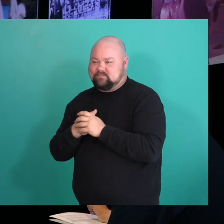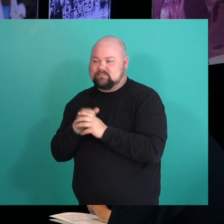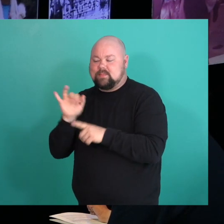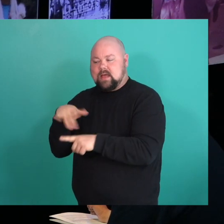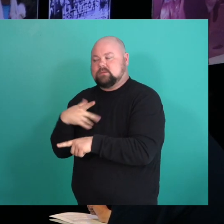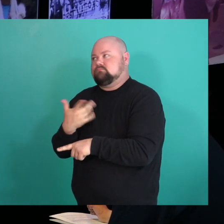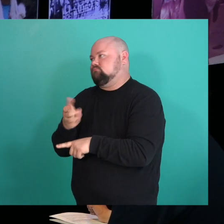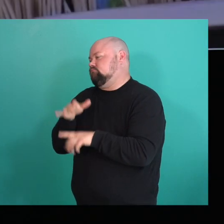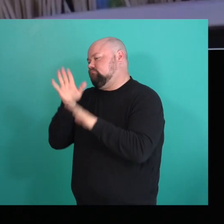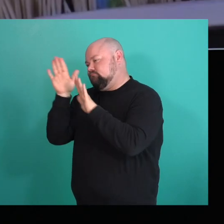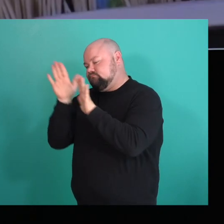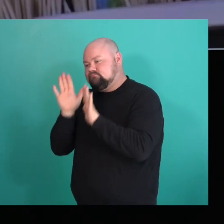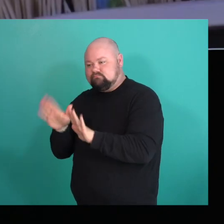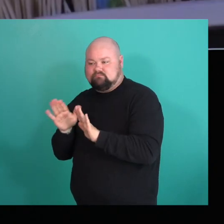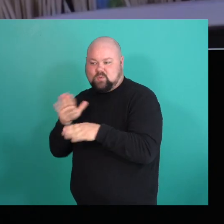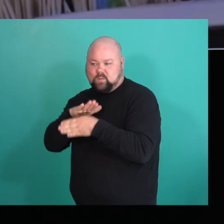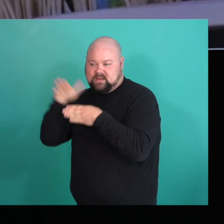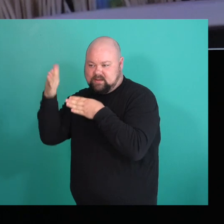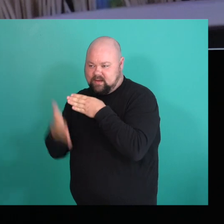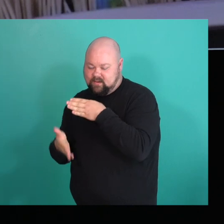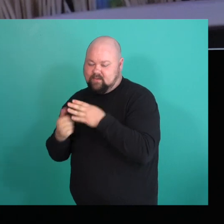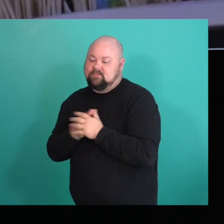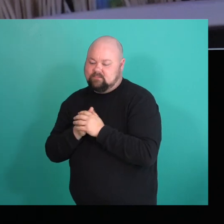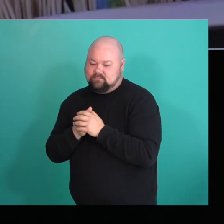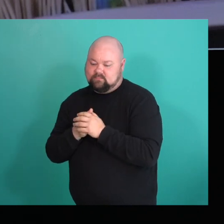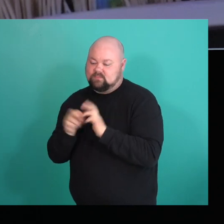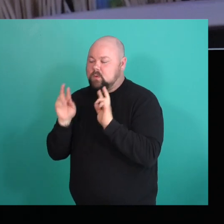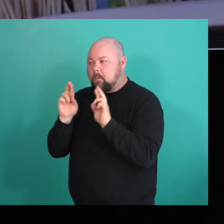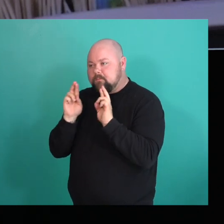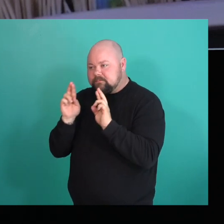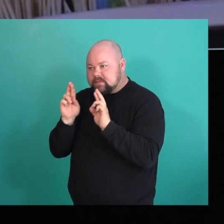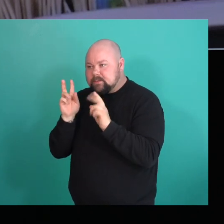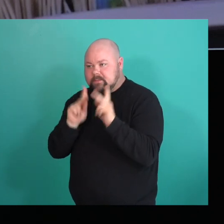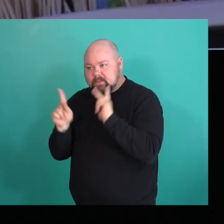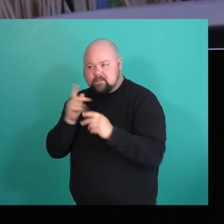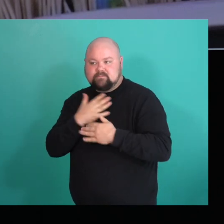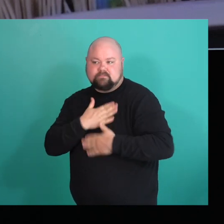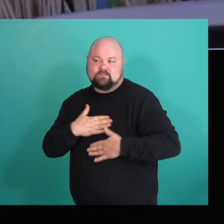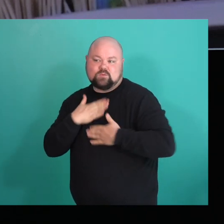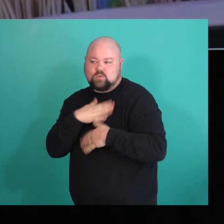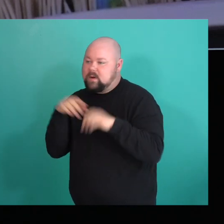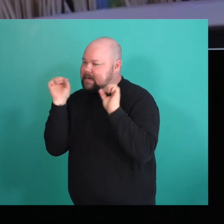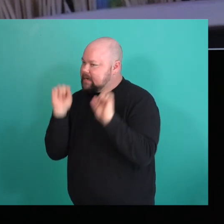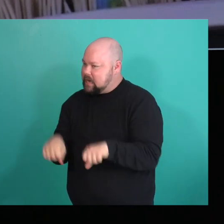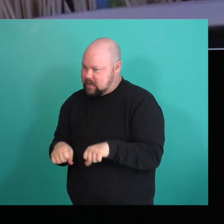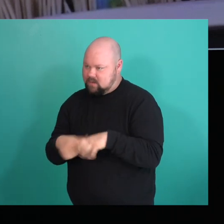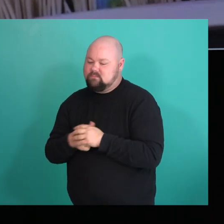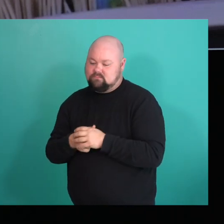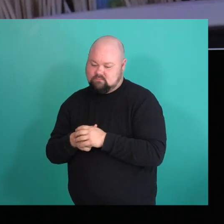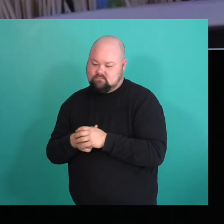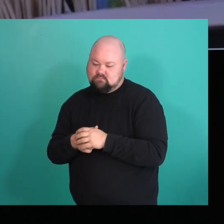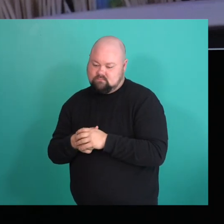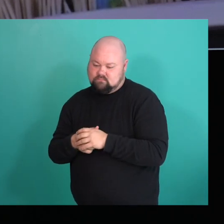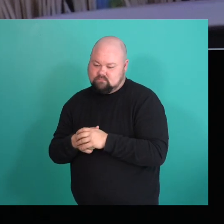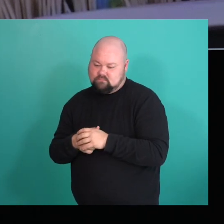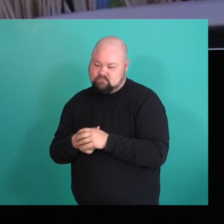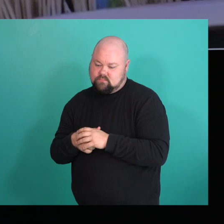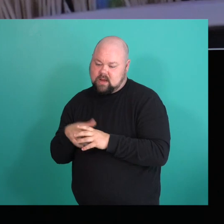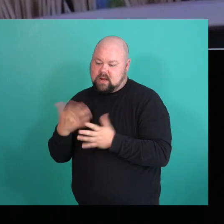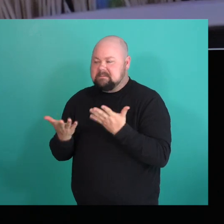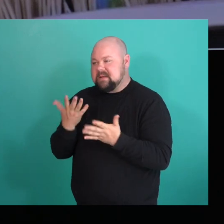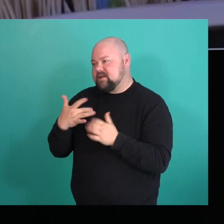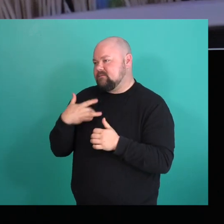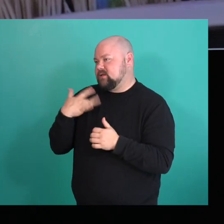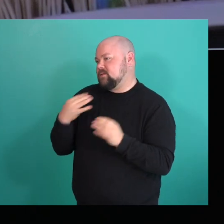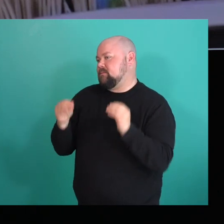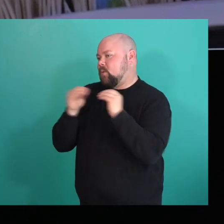really lovely weekend in the city and hoping folks can enjoy it, you know, however they want. And feel a little lighter this